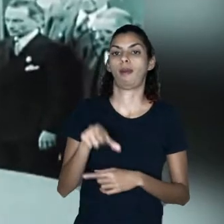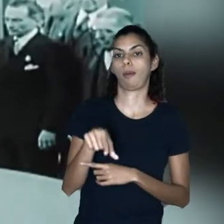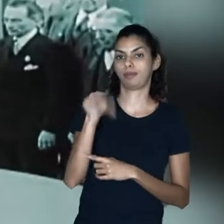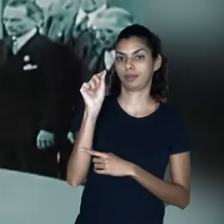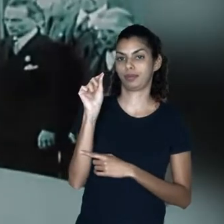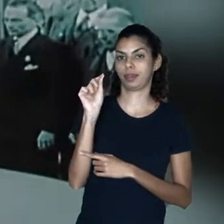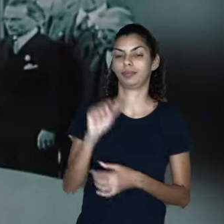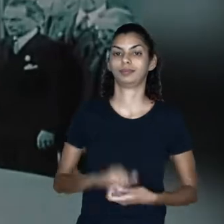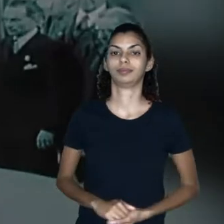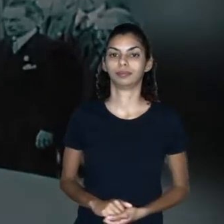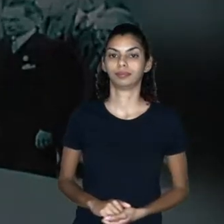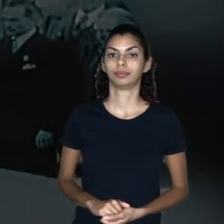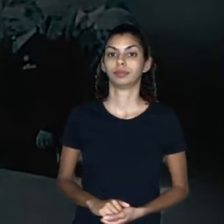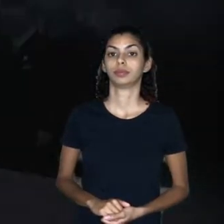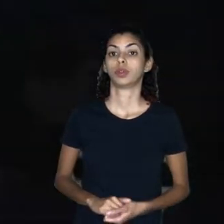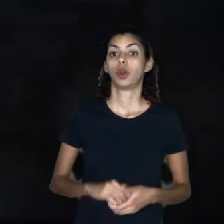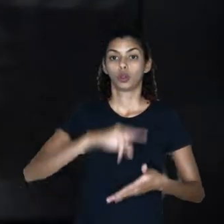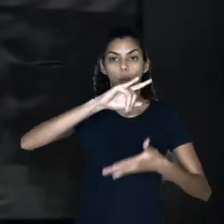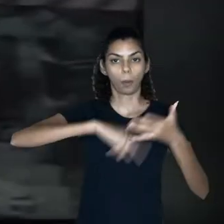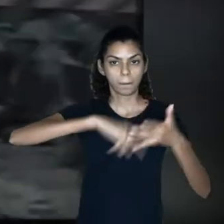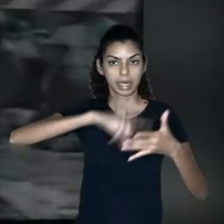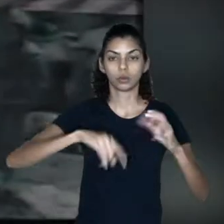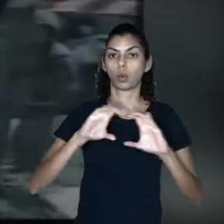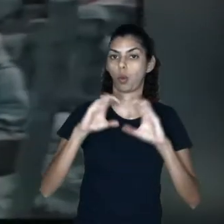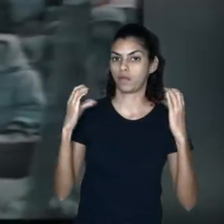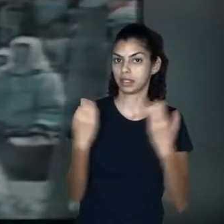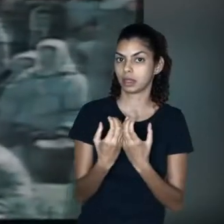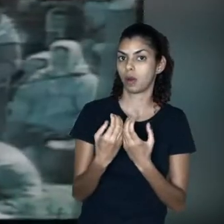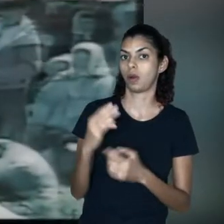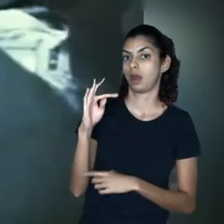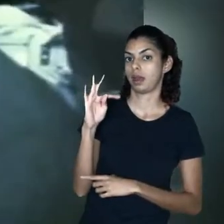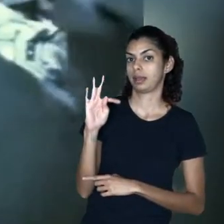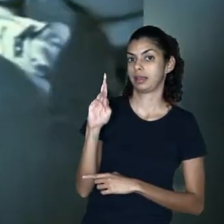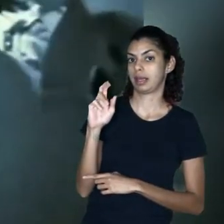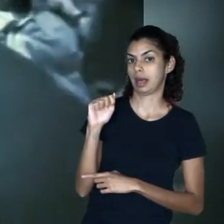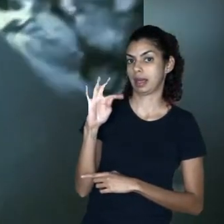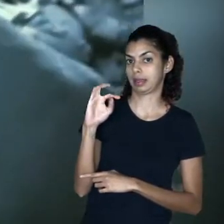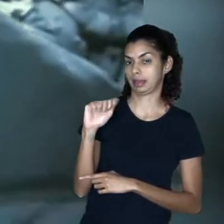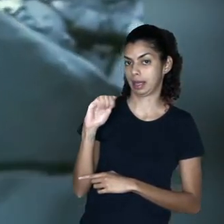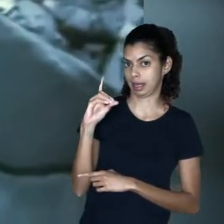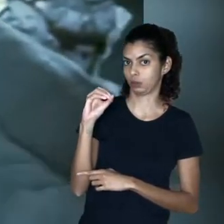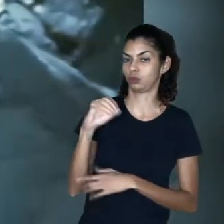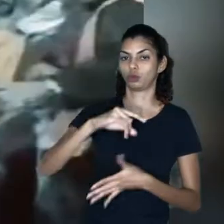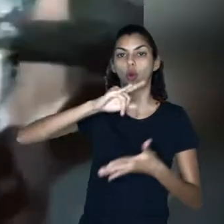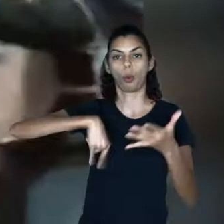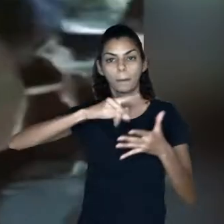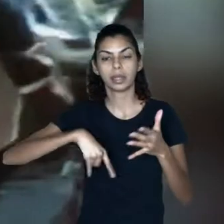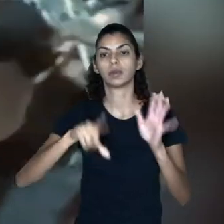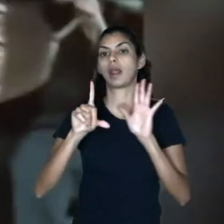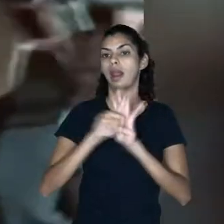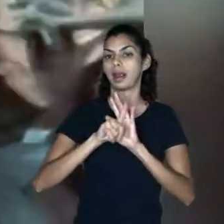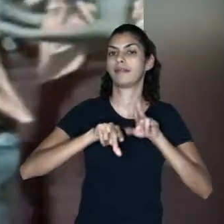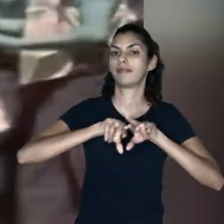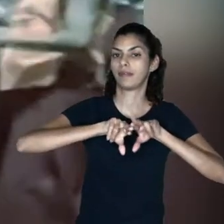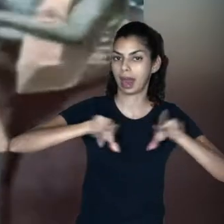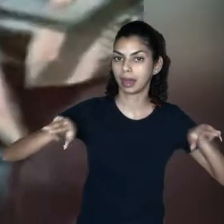and laws, it's still a little more than words on a page.